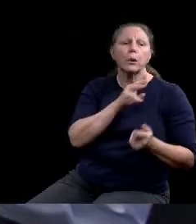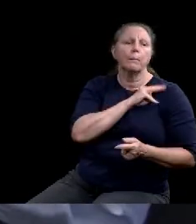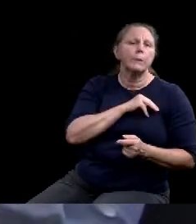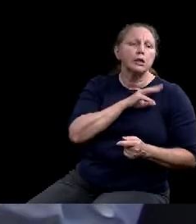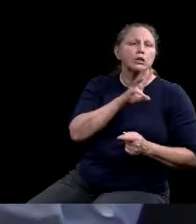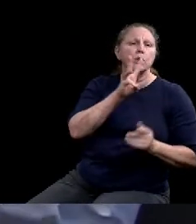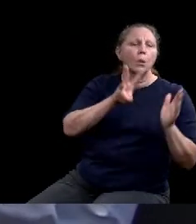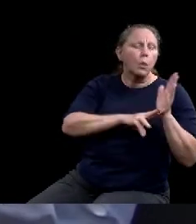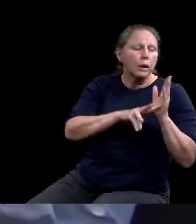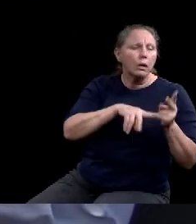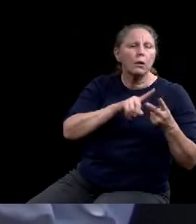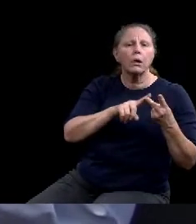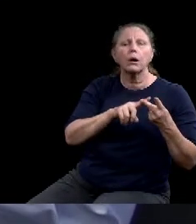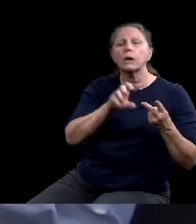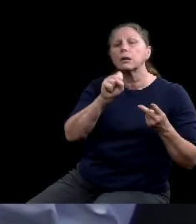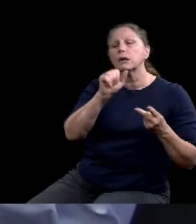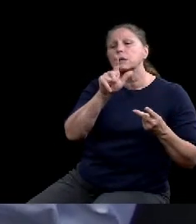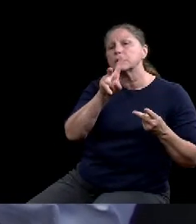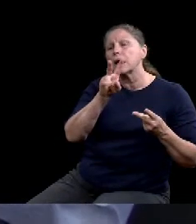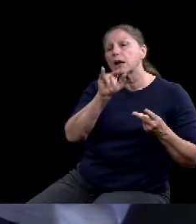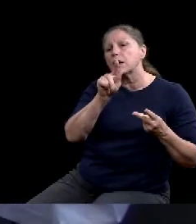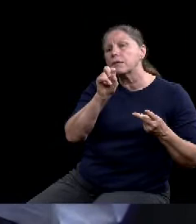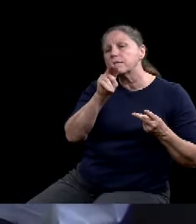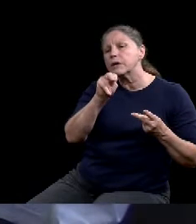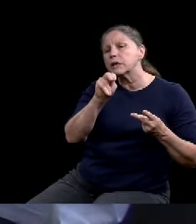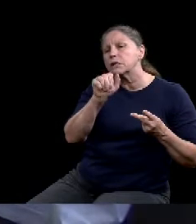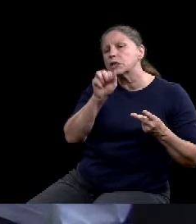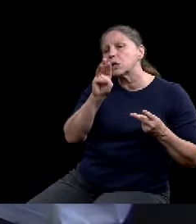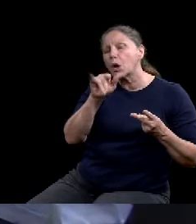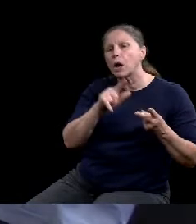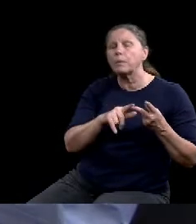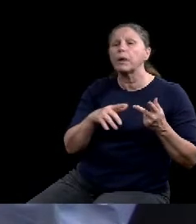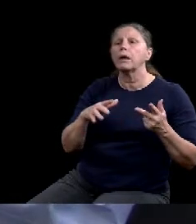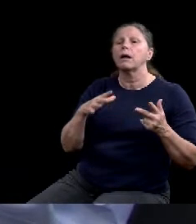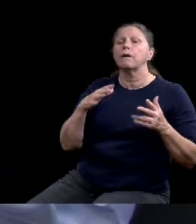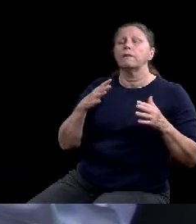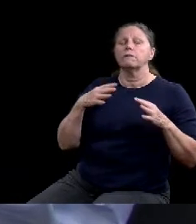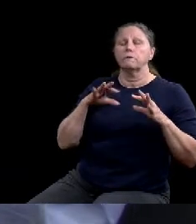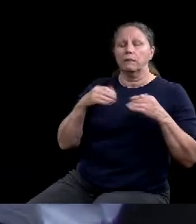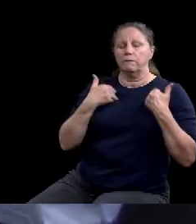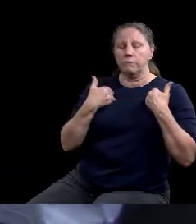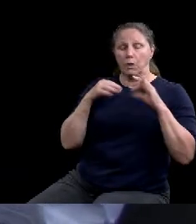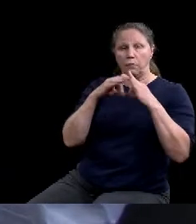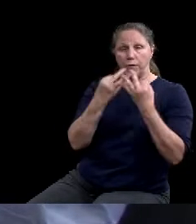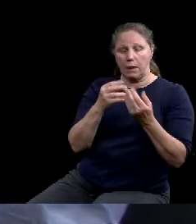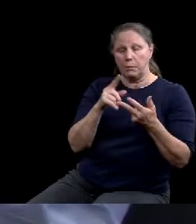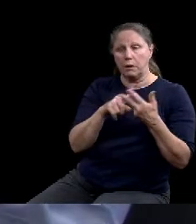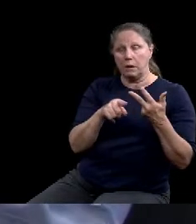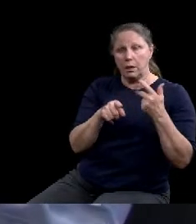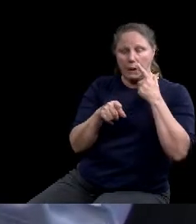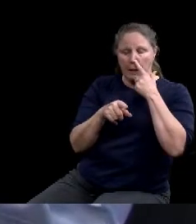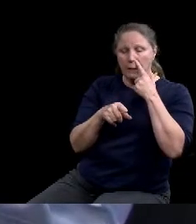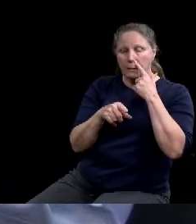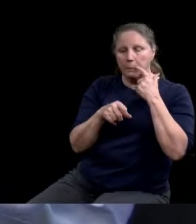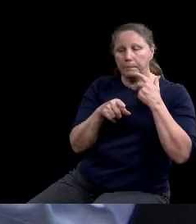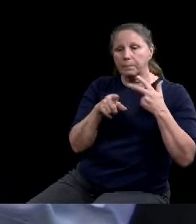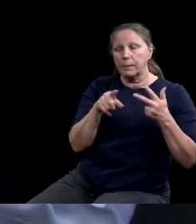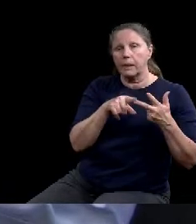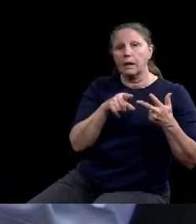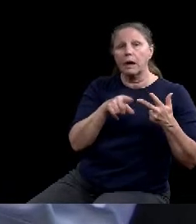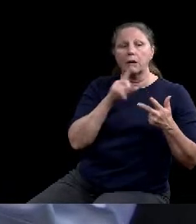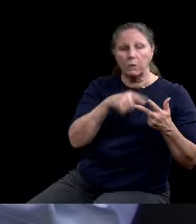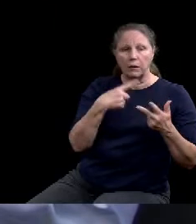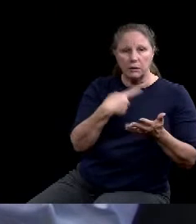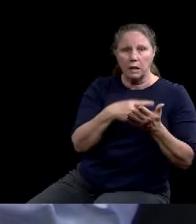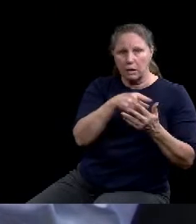Family Abuse. So if there is someone identified, we have had conversations with the hotel that would be willing to work with